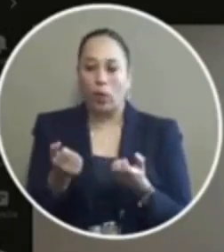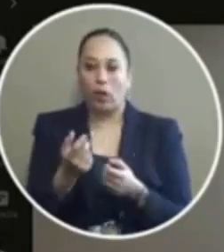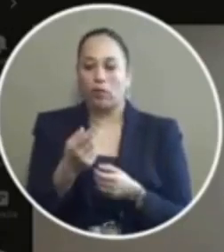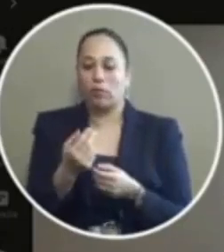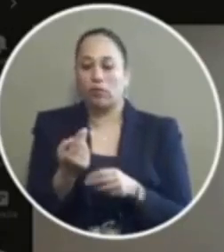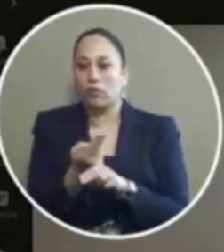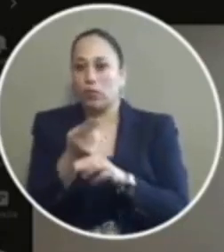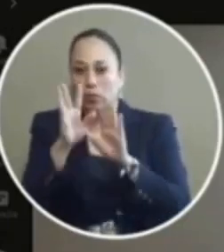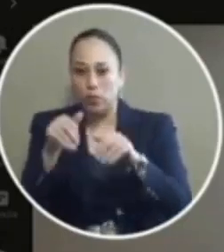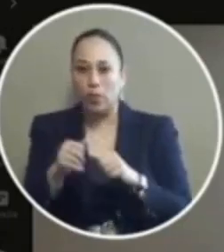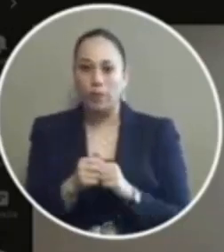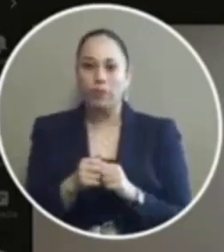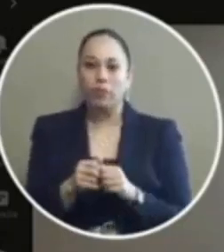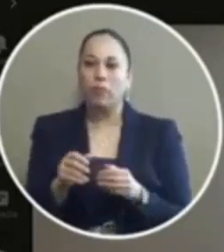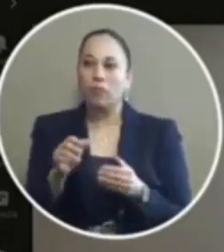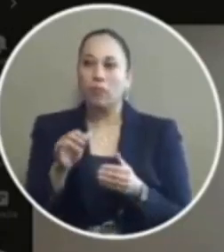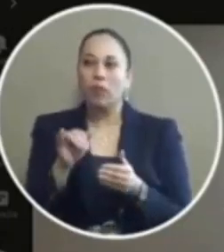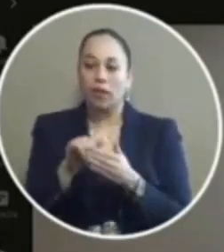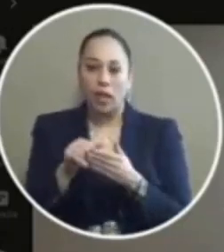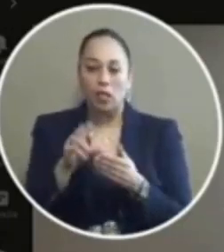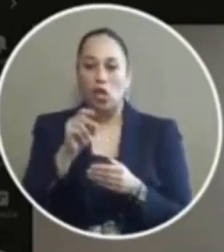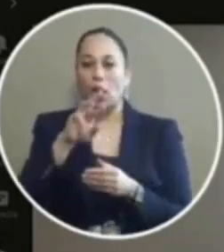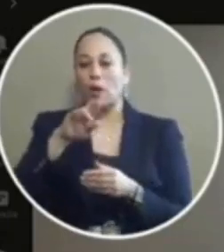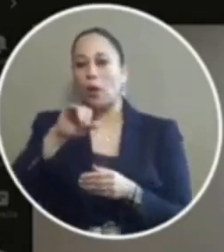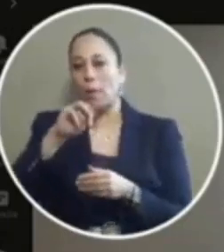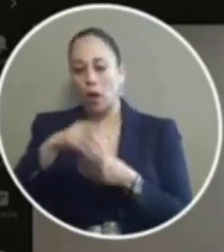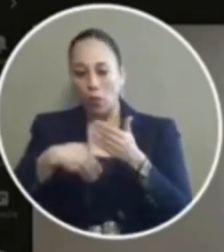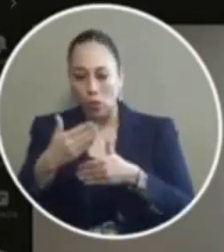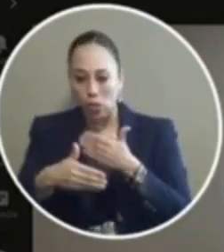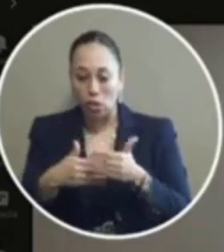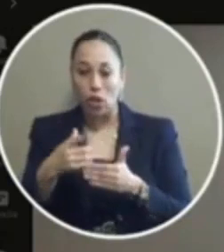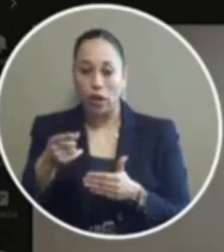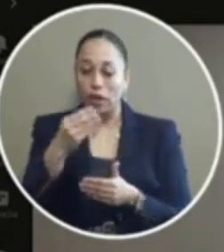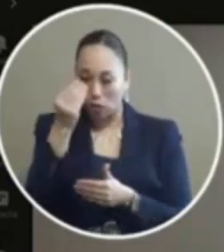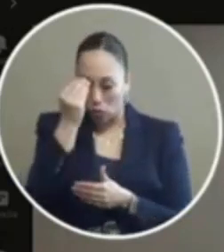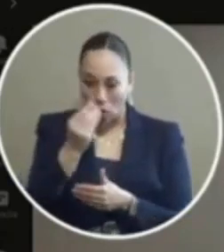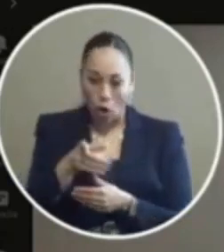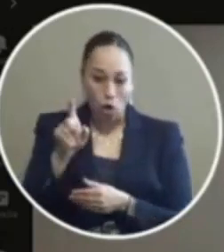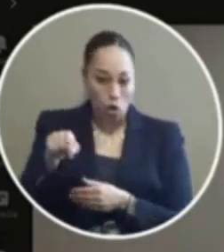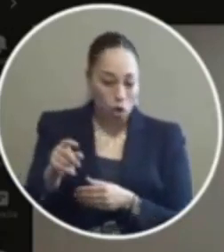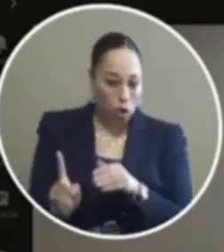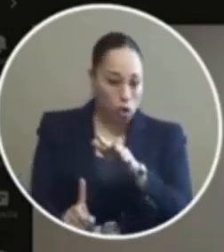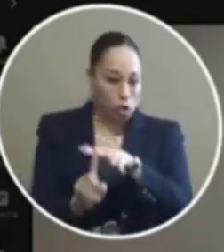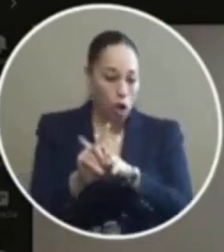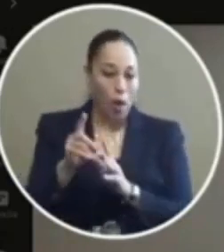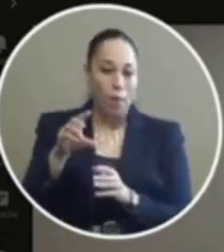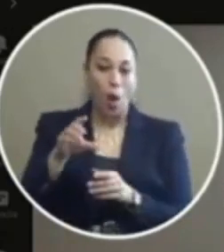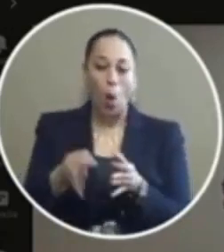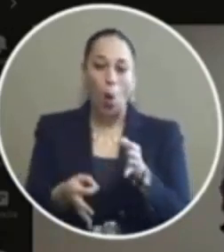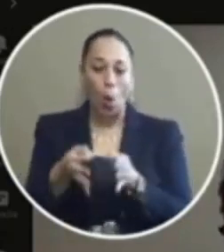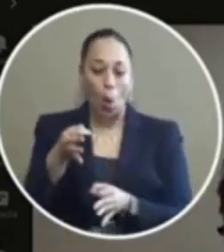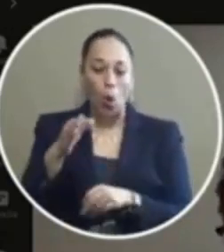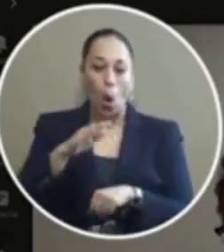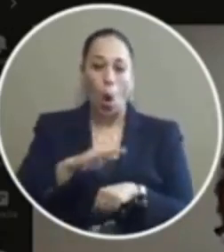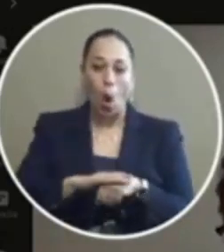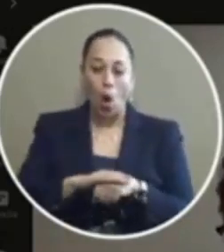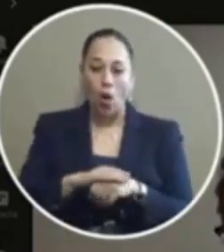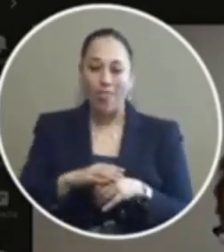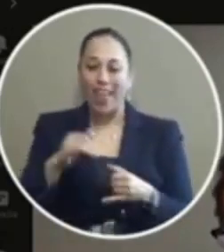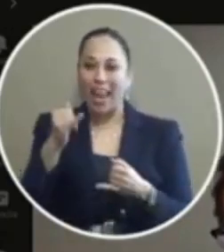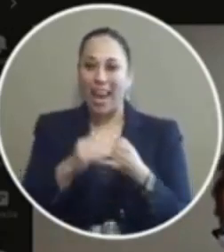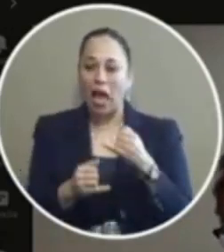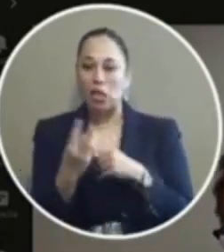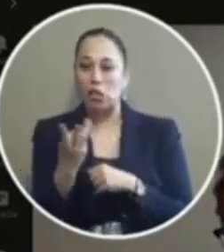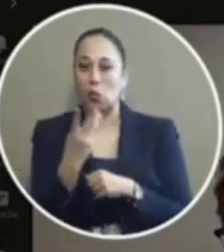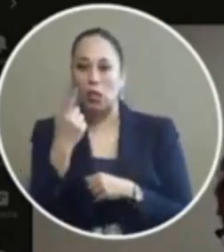that's allowed under the code of criminal procedure and they're going to tell them okay you need to show up to court on the last wednesday